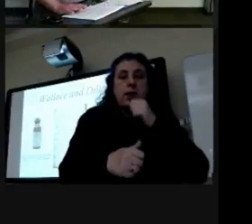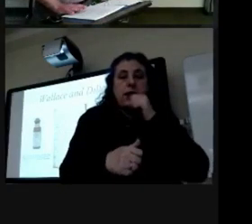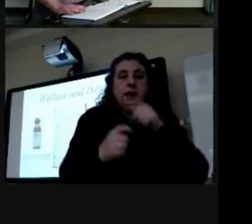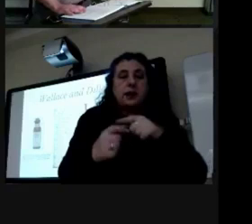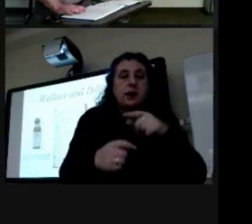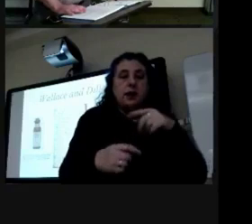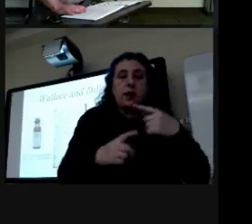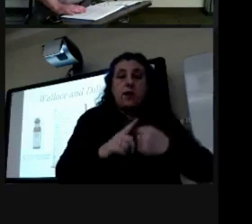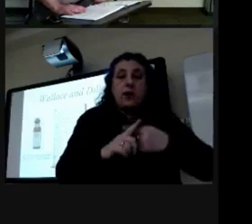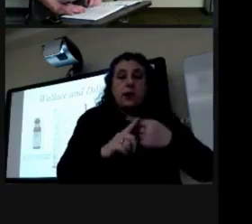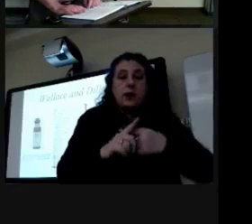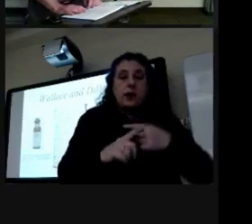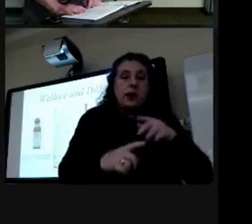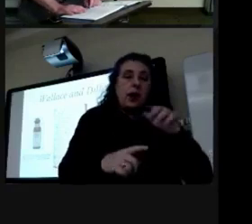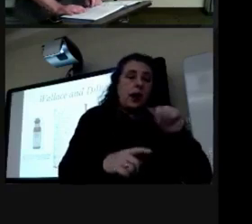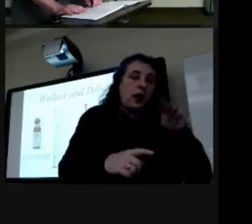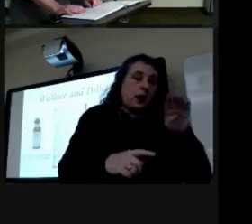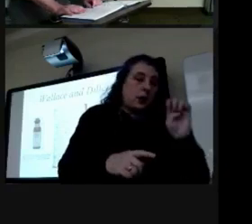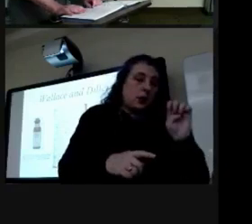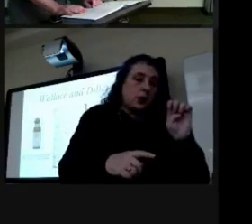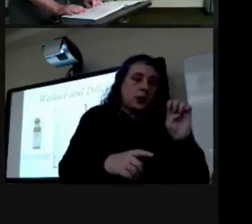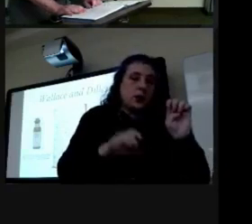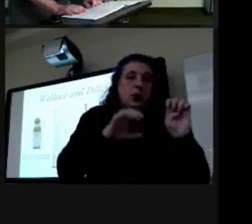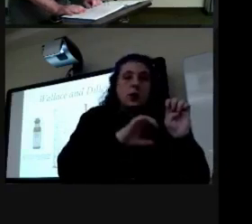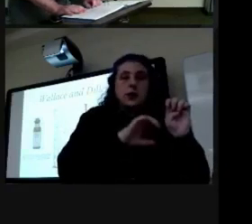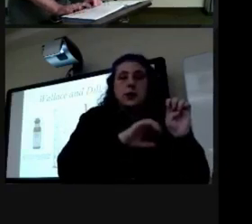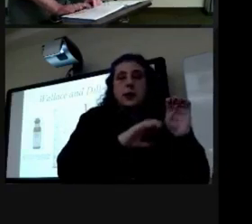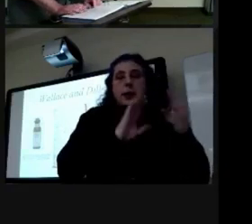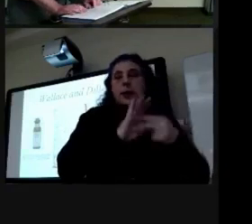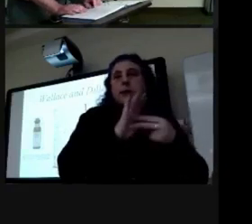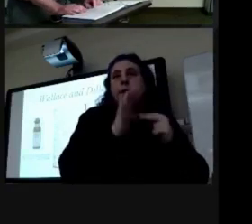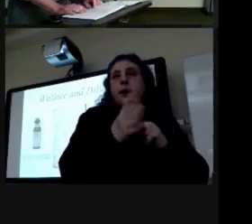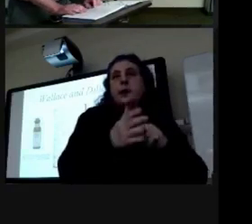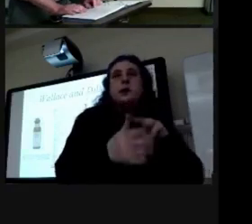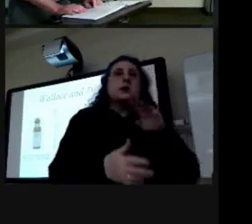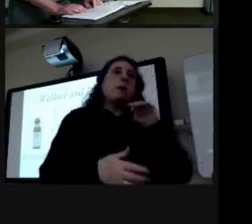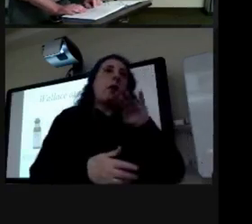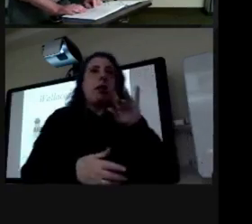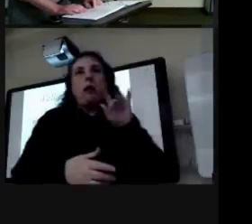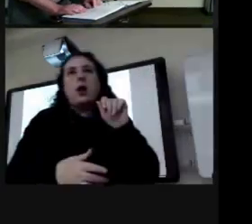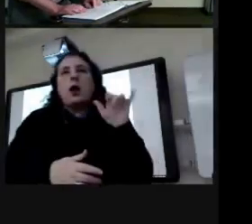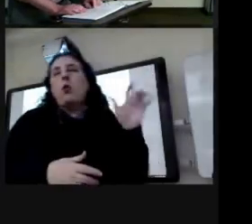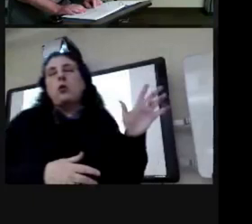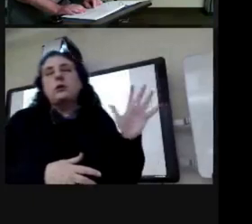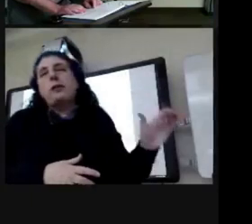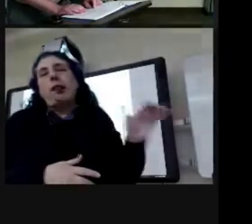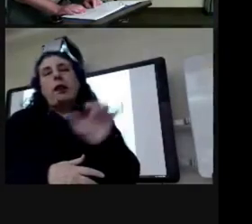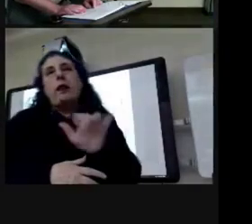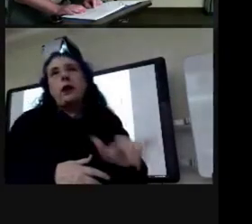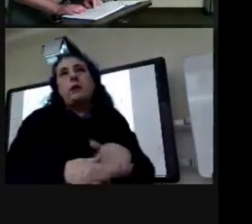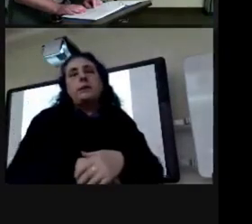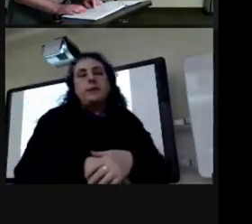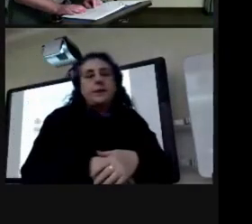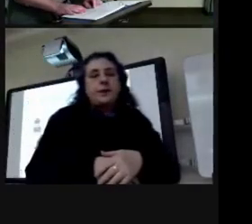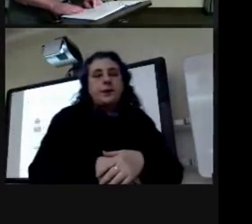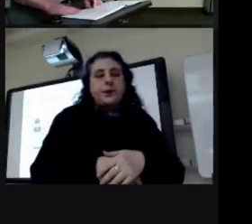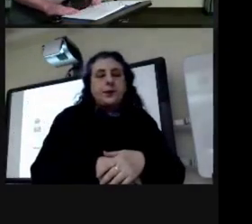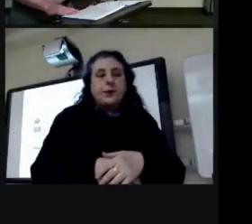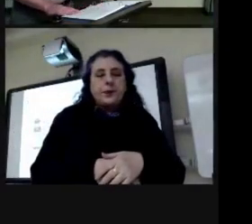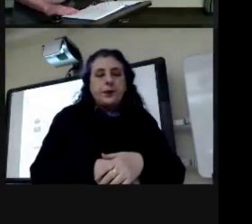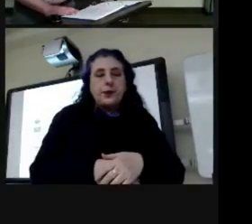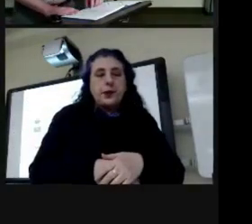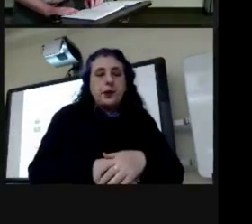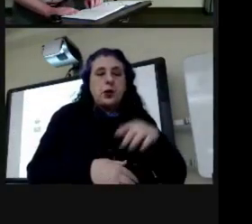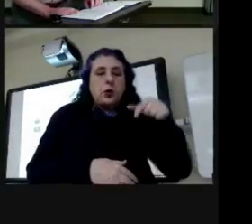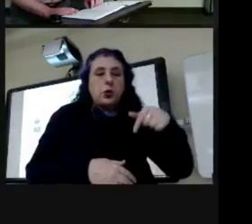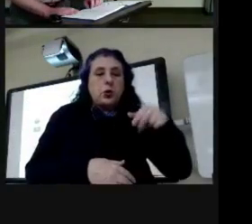agnu is a is malaria or a malaria like illness often it couldn't tell the difference um so the the